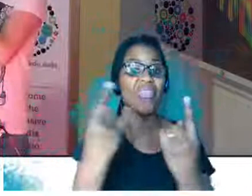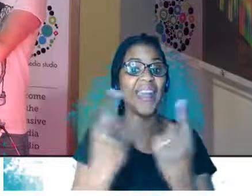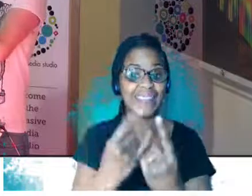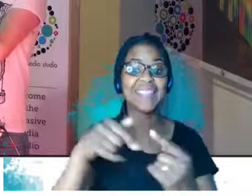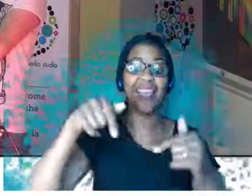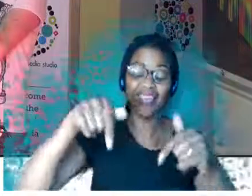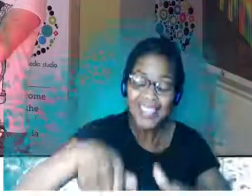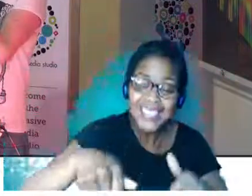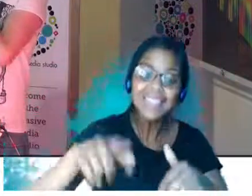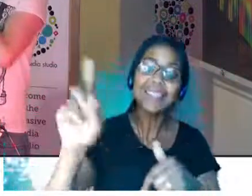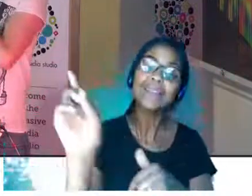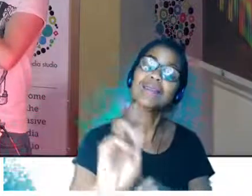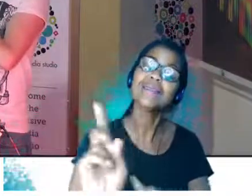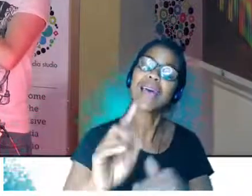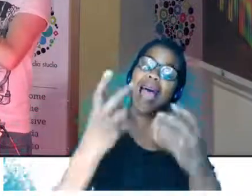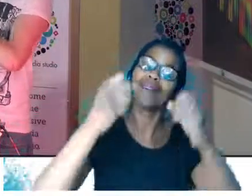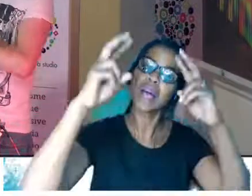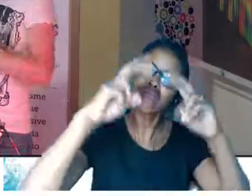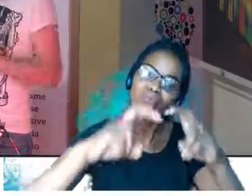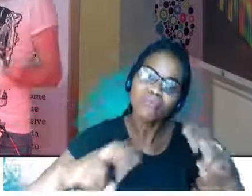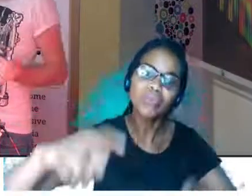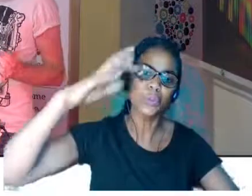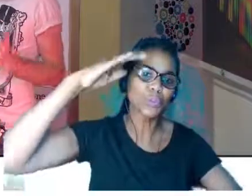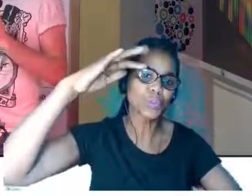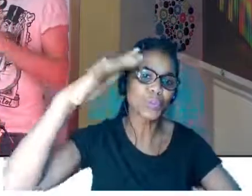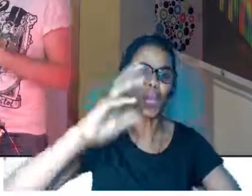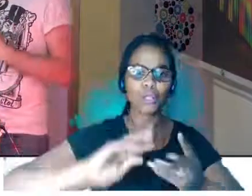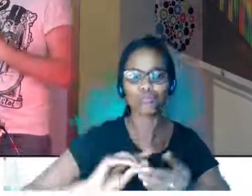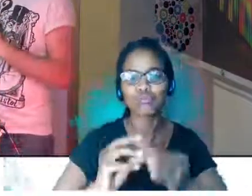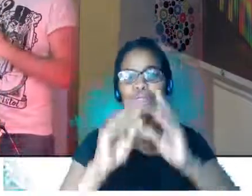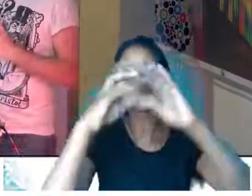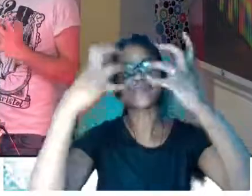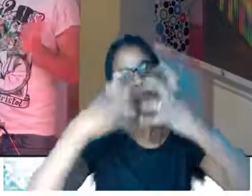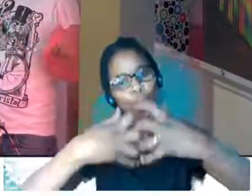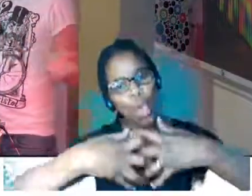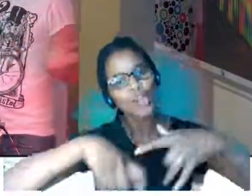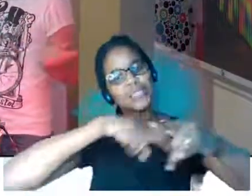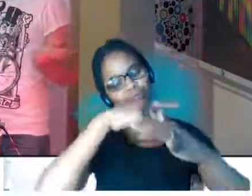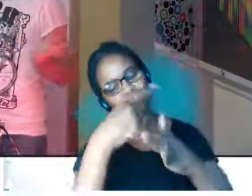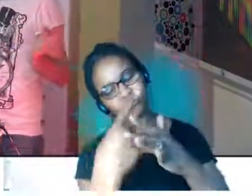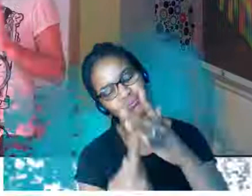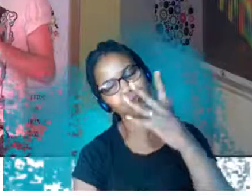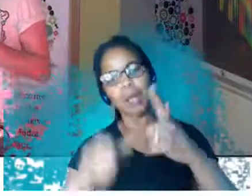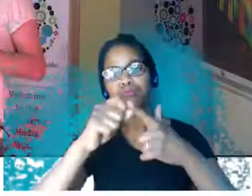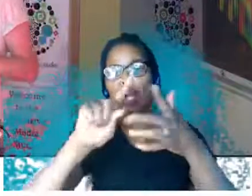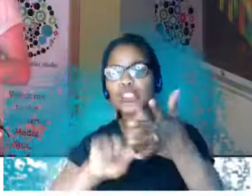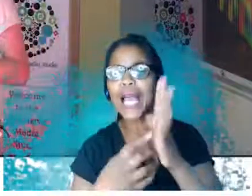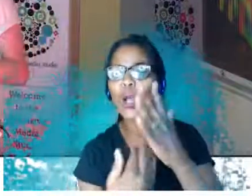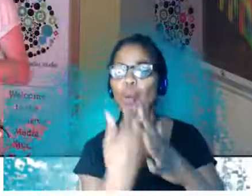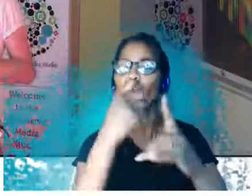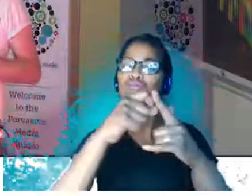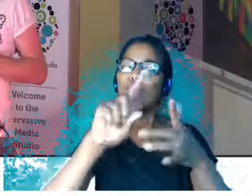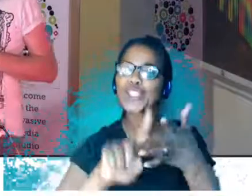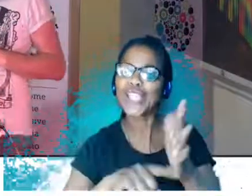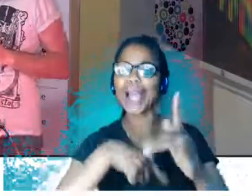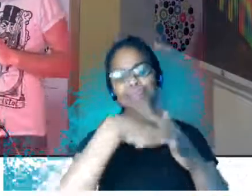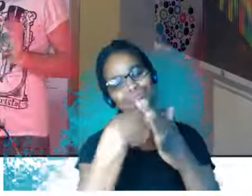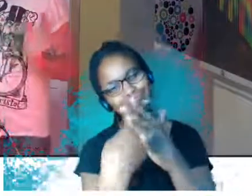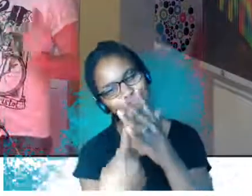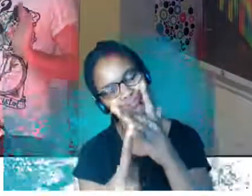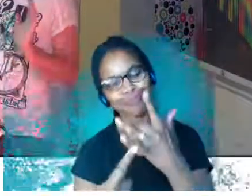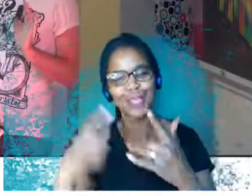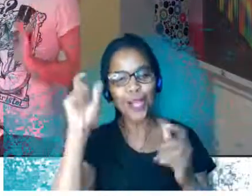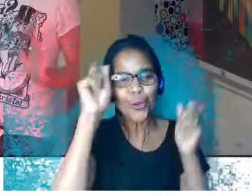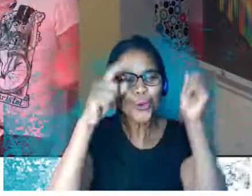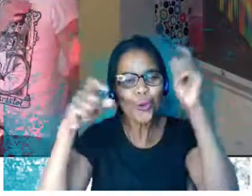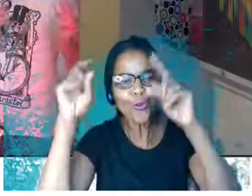research, fields of creativity, technology, to projects in progress, which are in need of feedback, questions of your curious mind. A